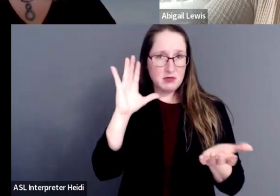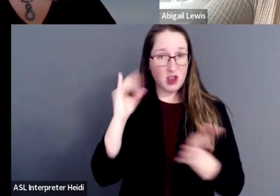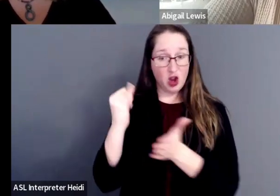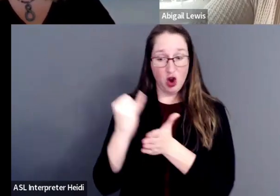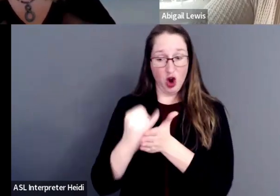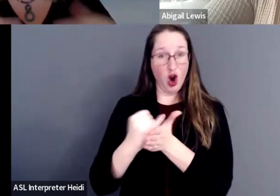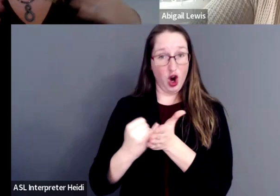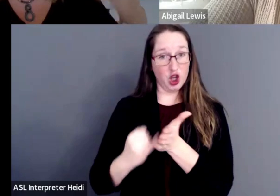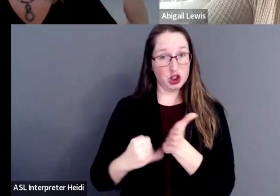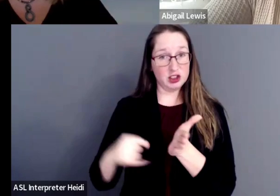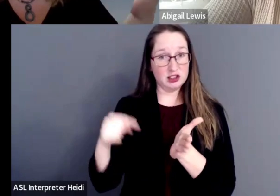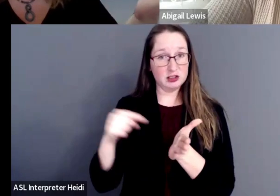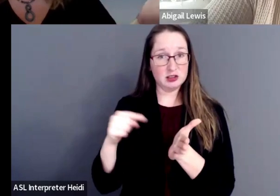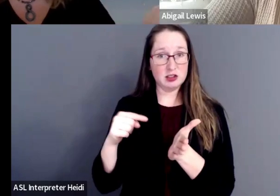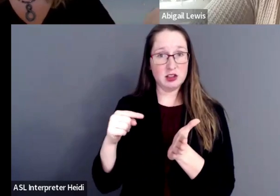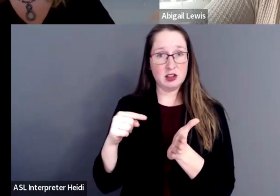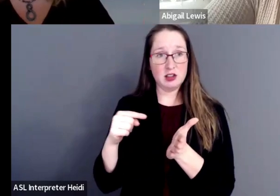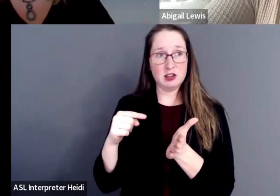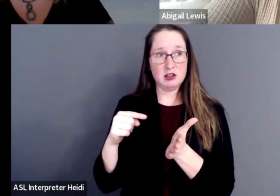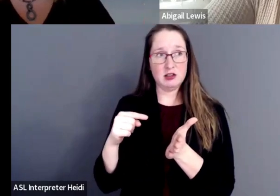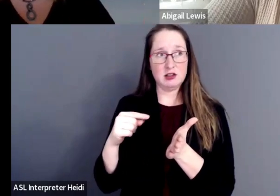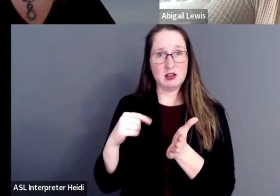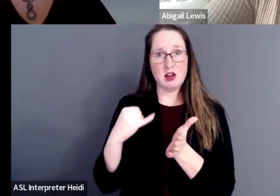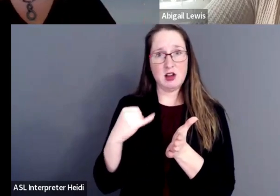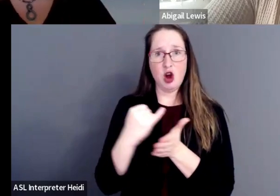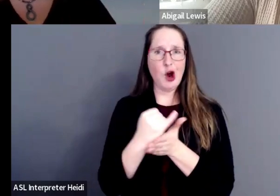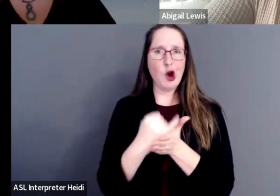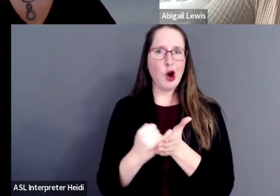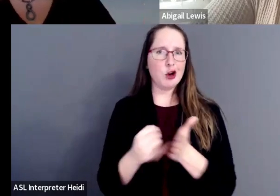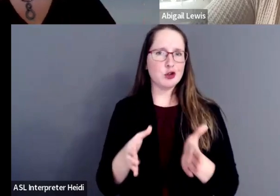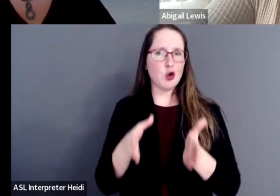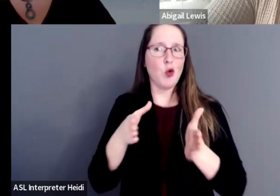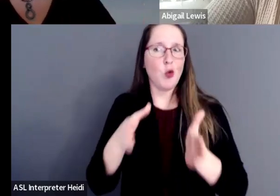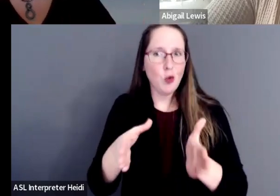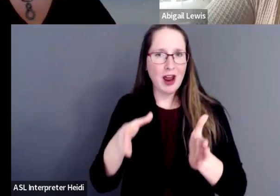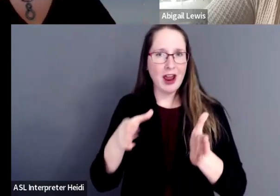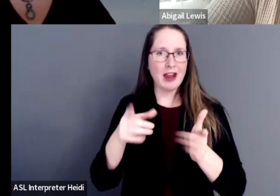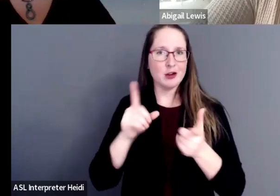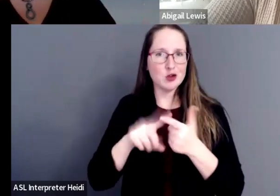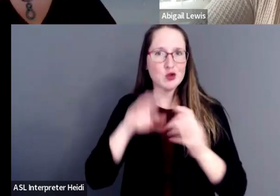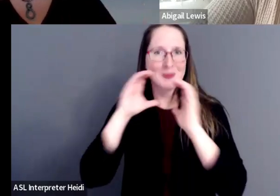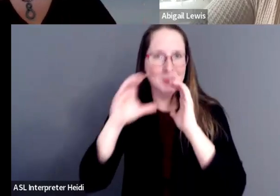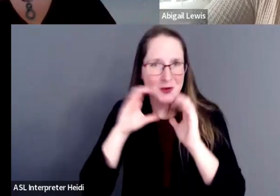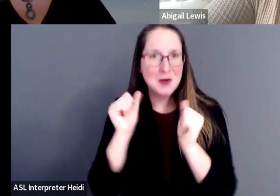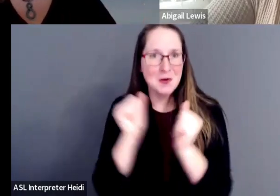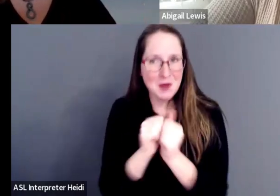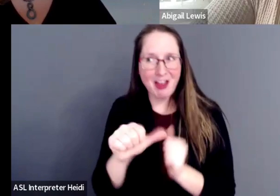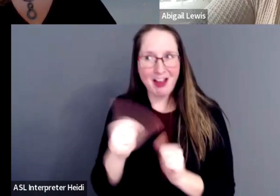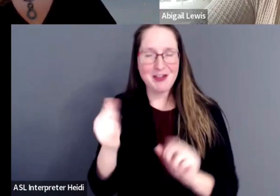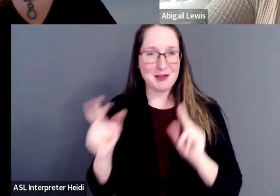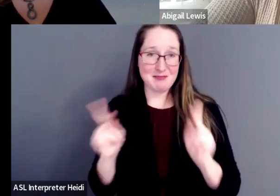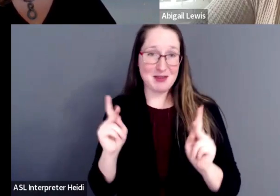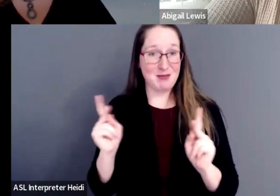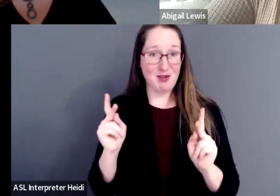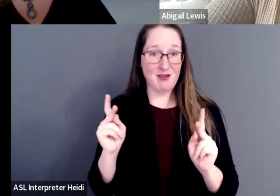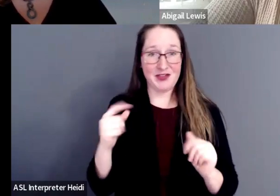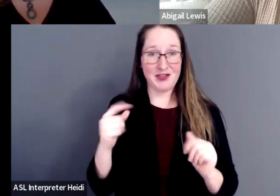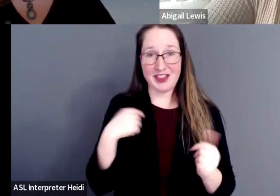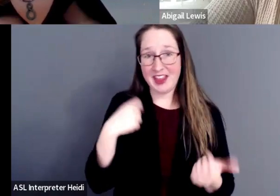a way to communicate with people I think is more